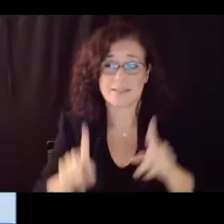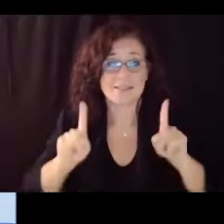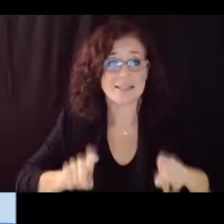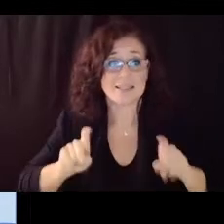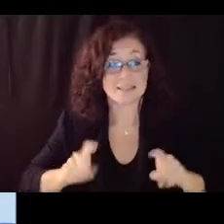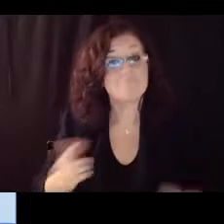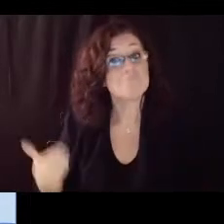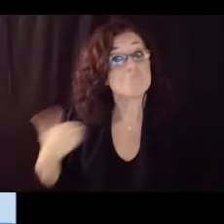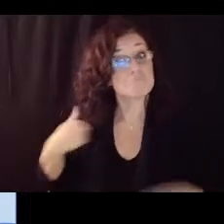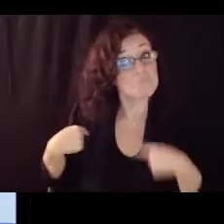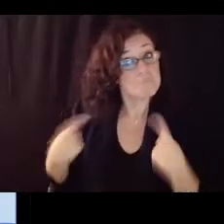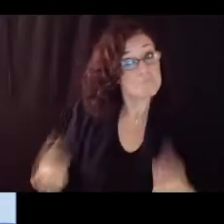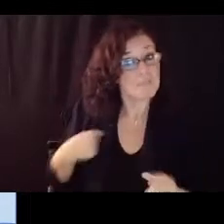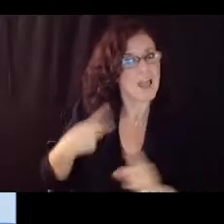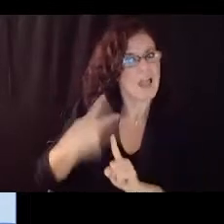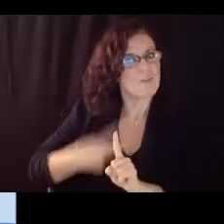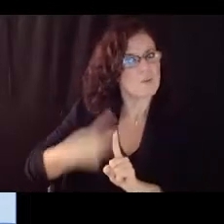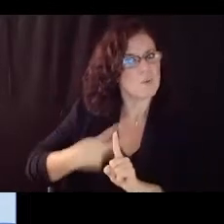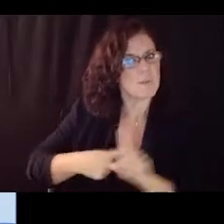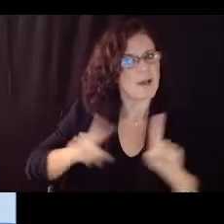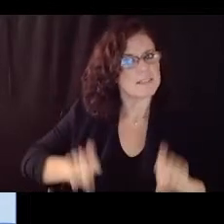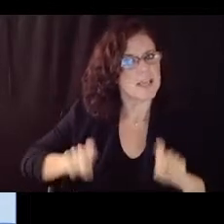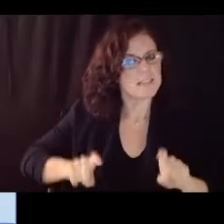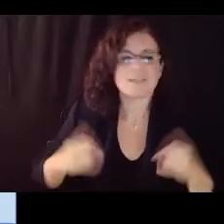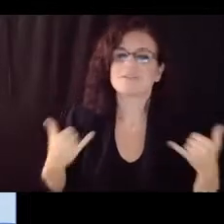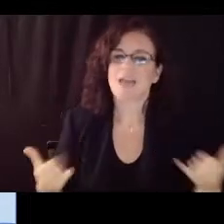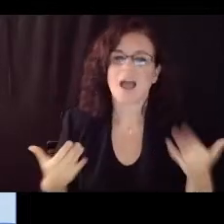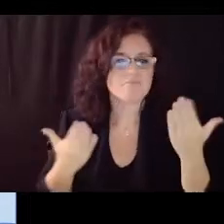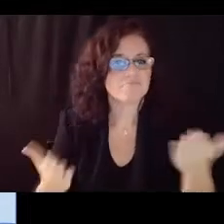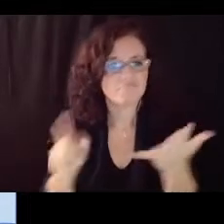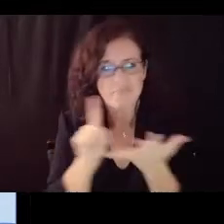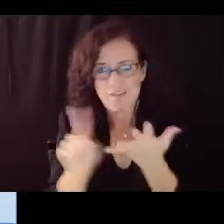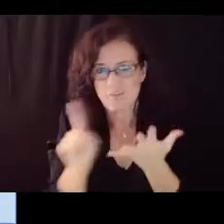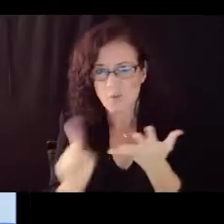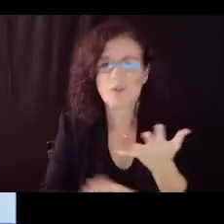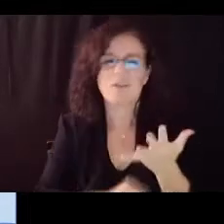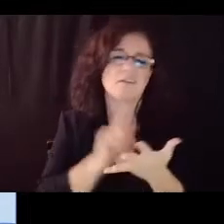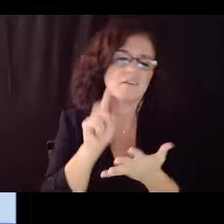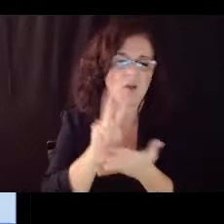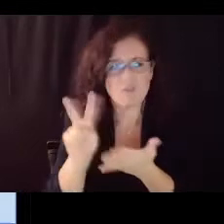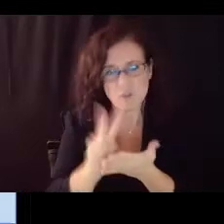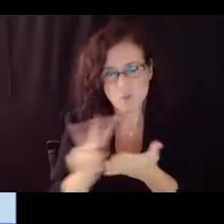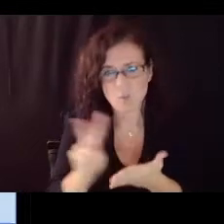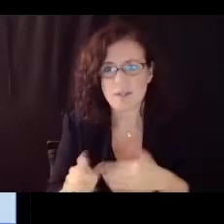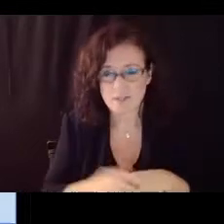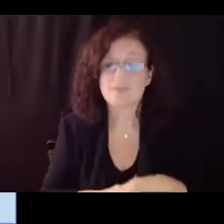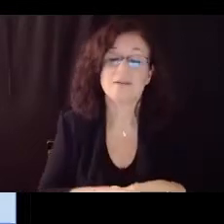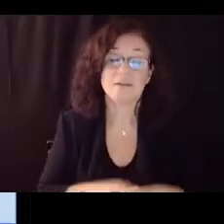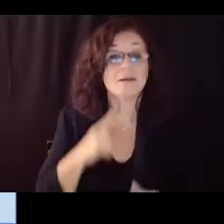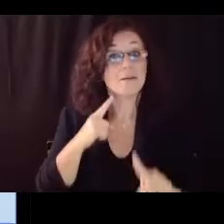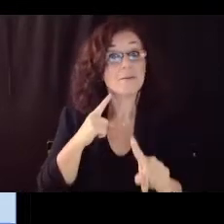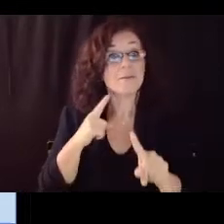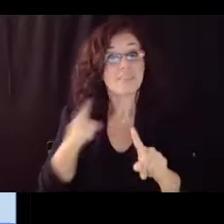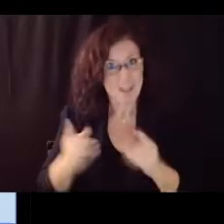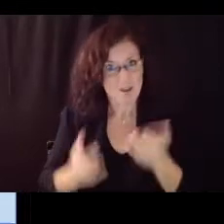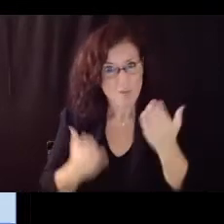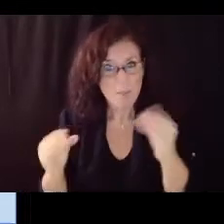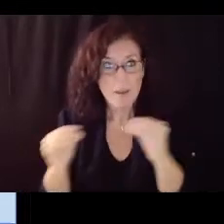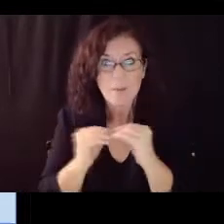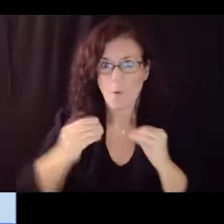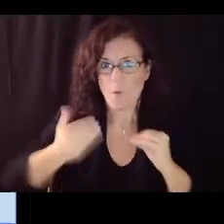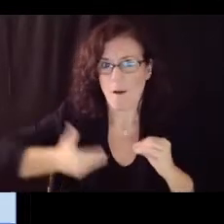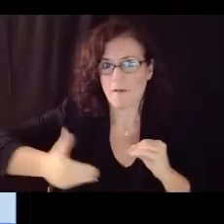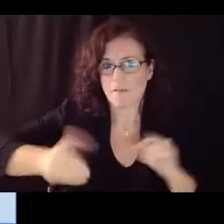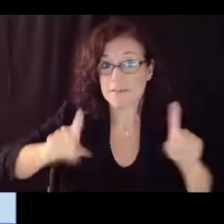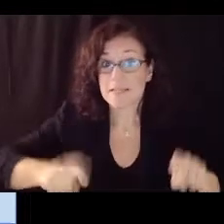months testing now and they're also looking at potential testing for students again we wait for more detail from the governor and the